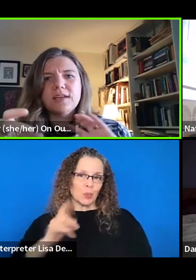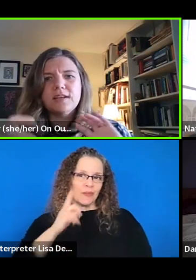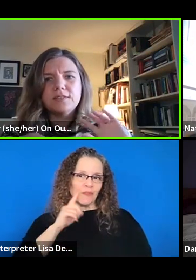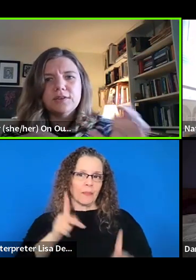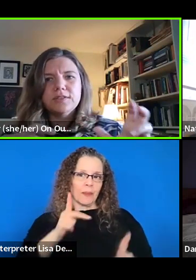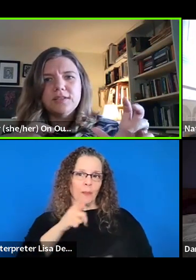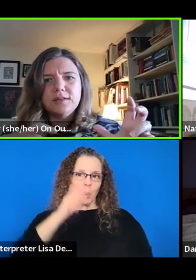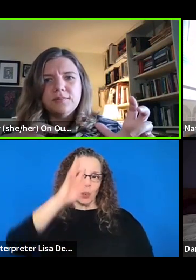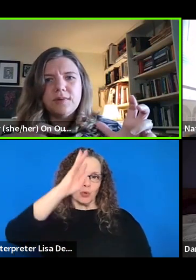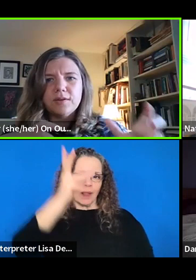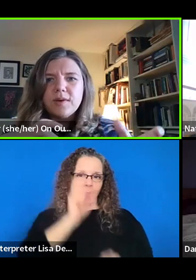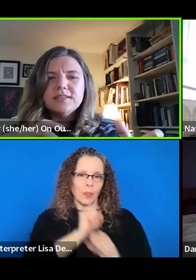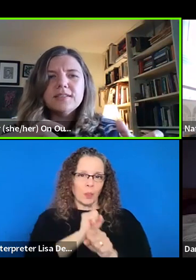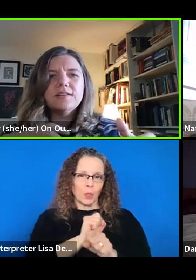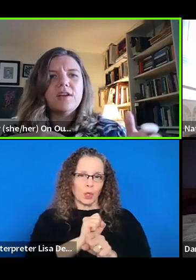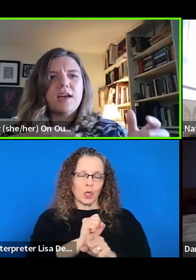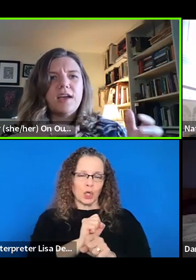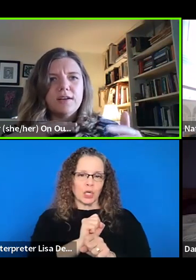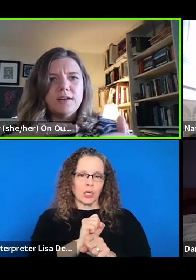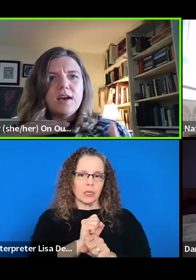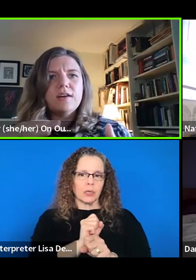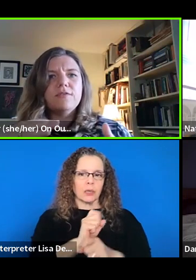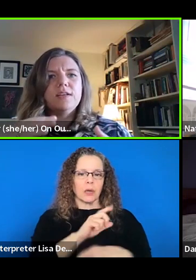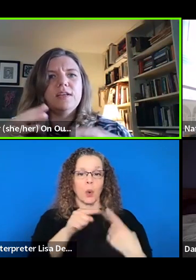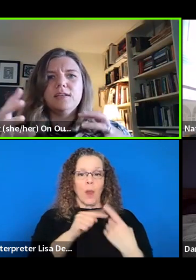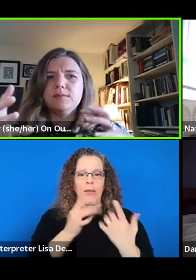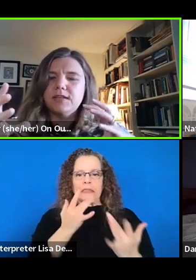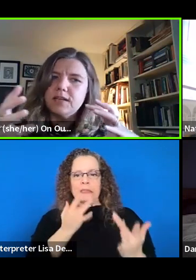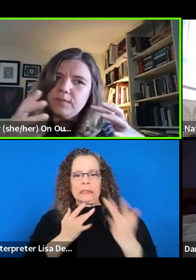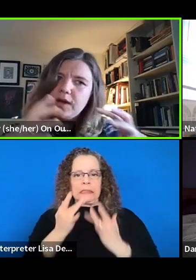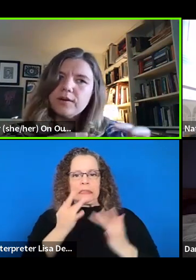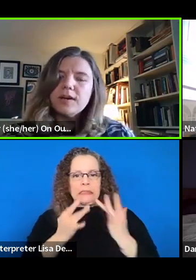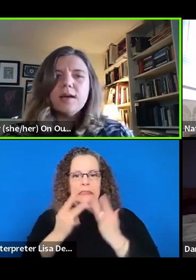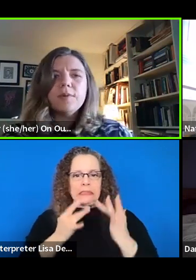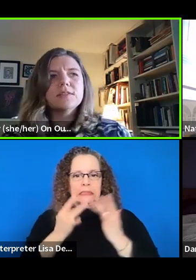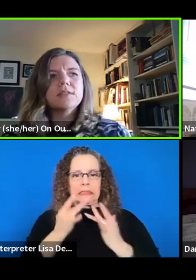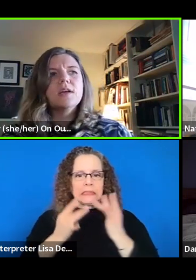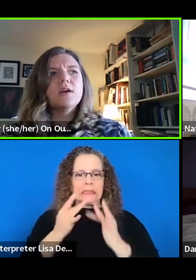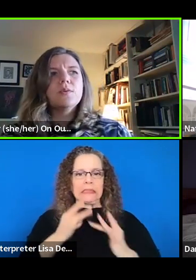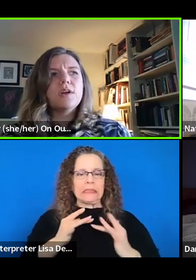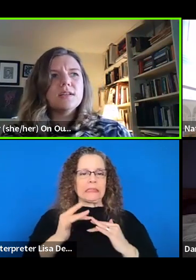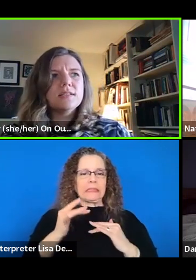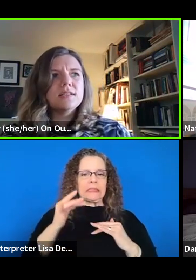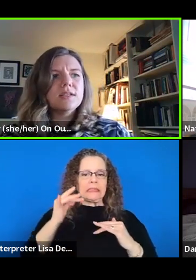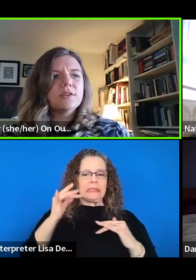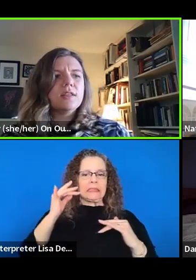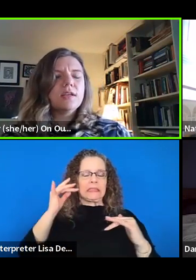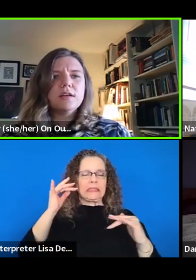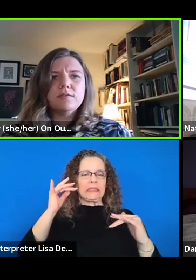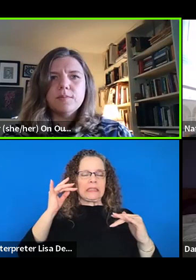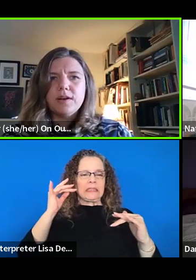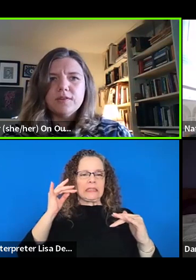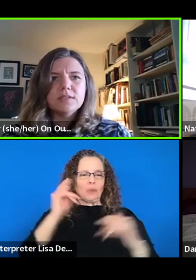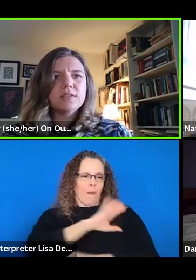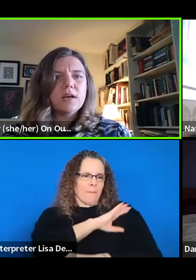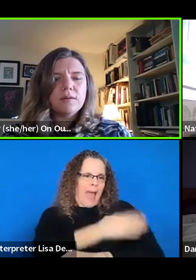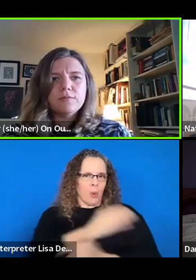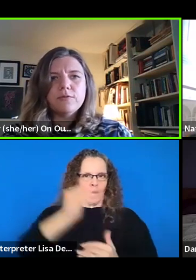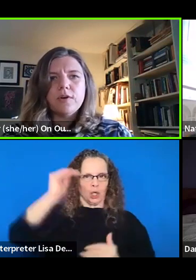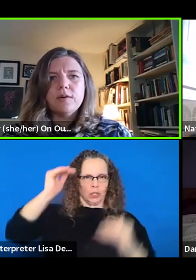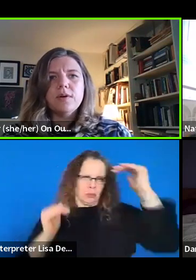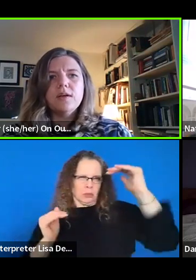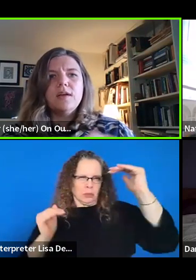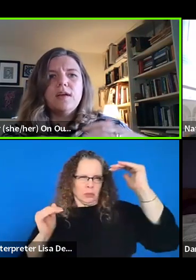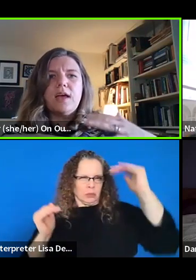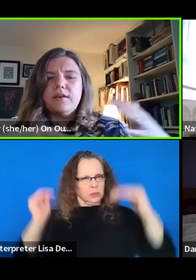you know, when we have this kind of scarcity model mindset of not having enough and needing to maintain power dynamics, we're not necessarily thinking of the benefits that